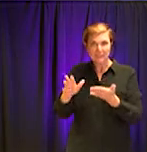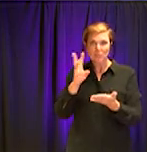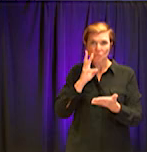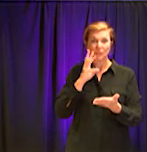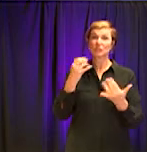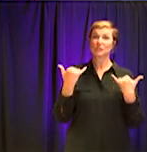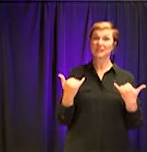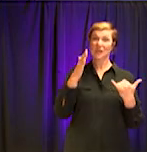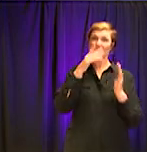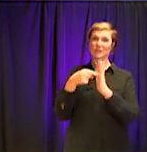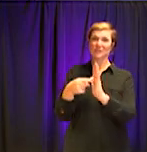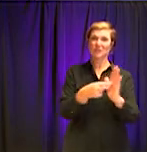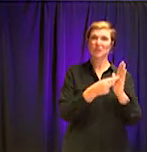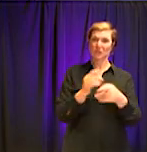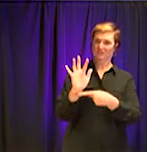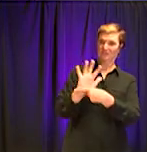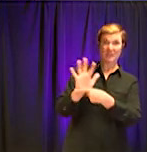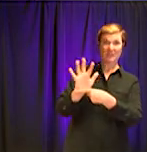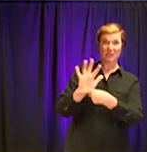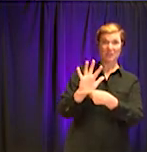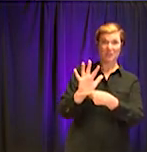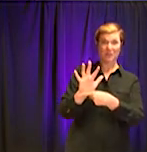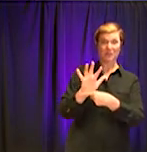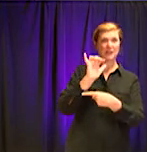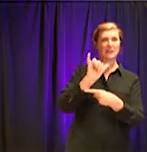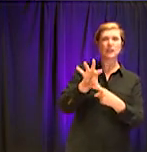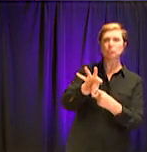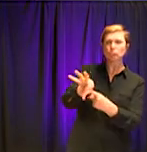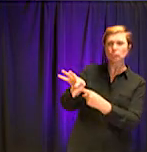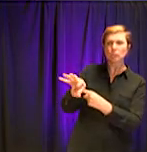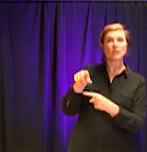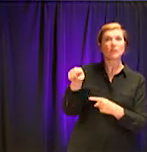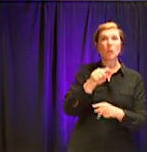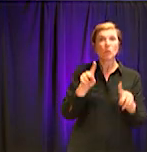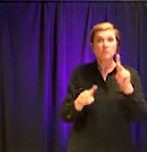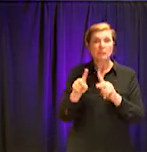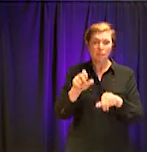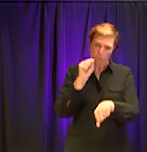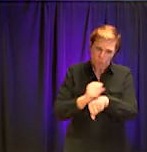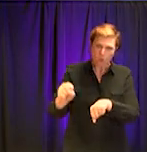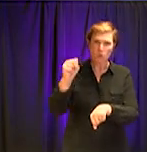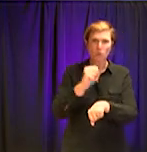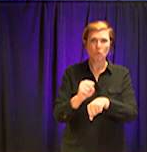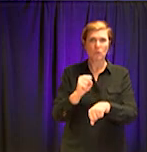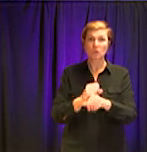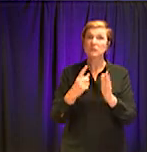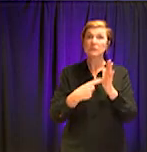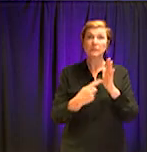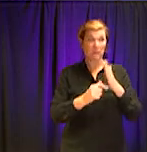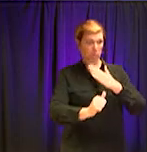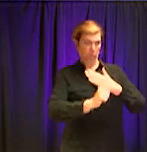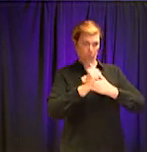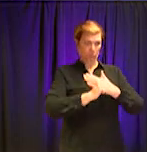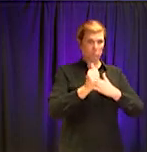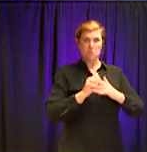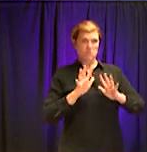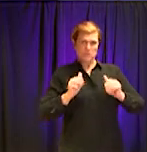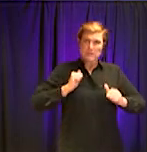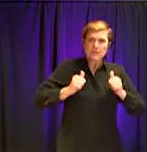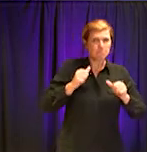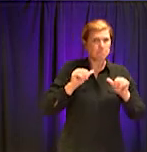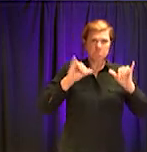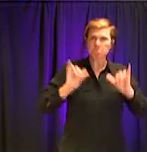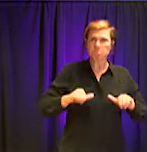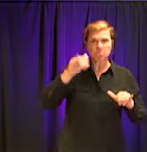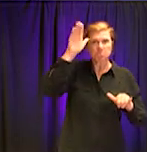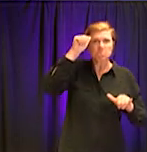highlights the men and women who put themselves oftentimes in harm's way to keep us safe and protected. There are